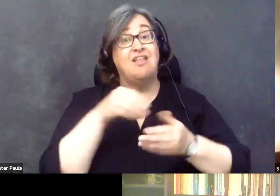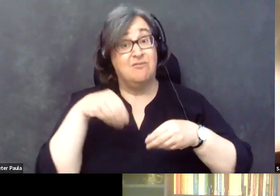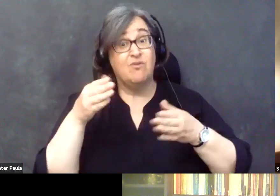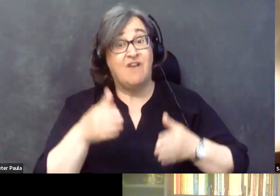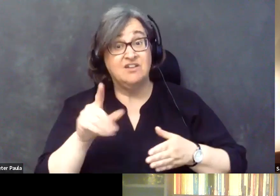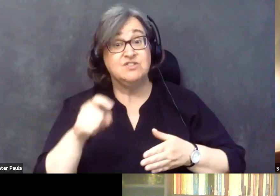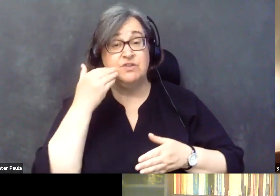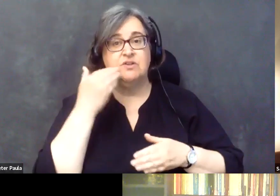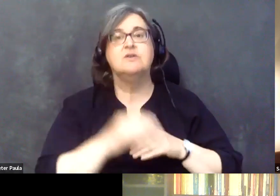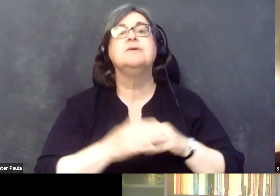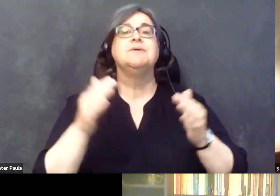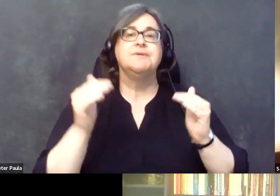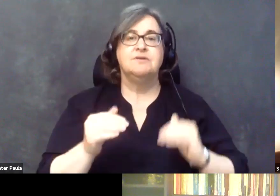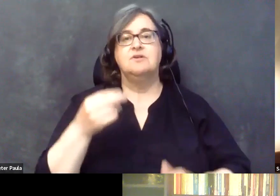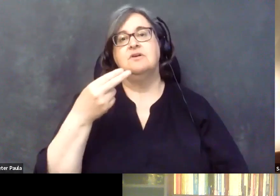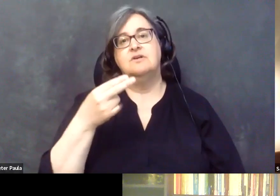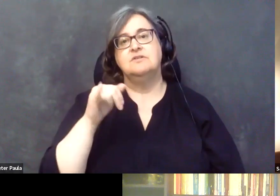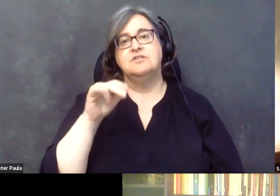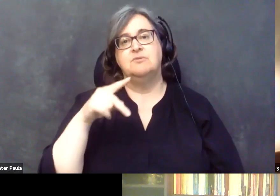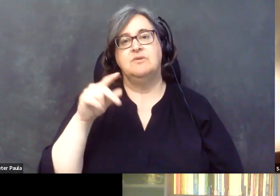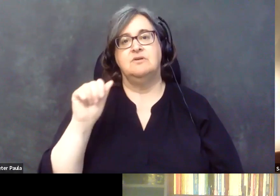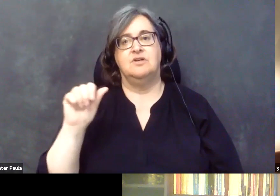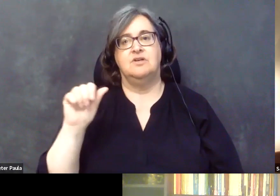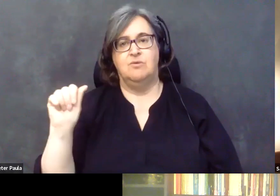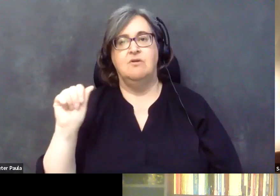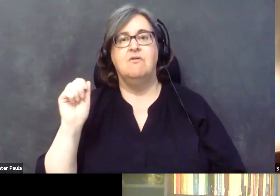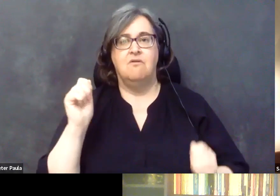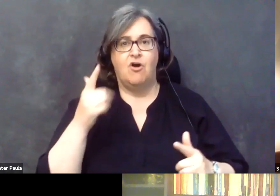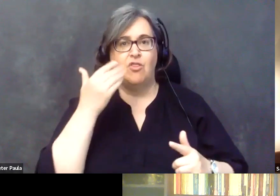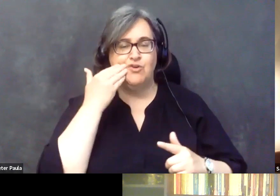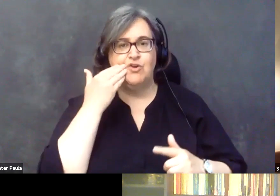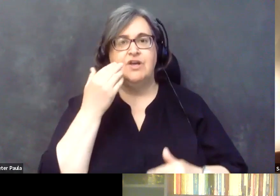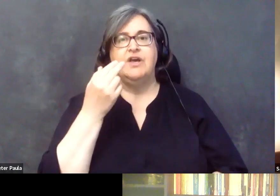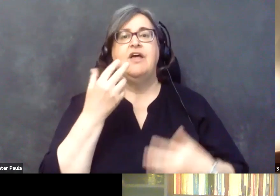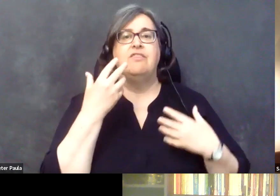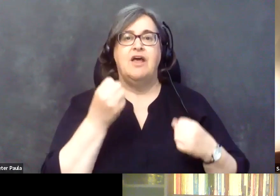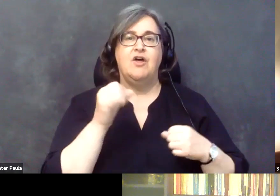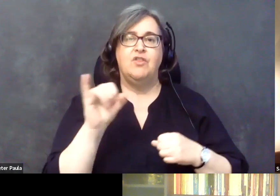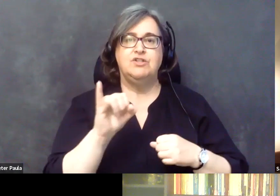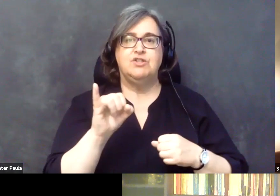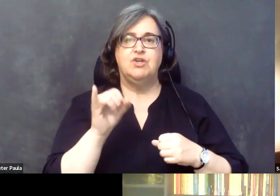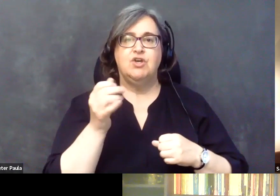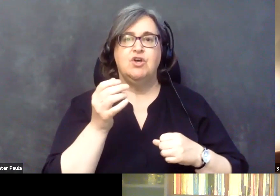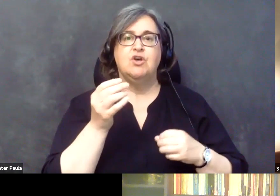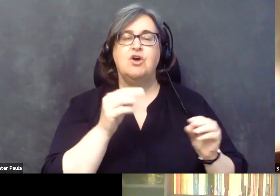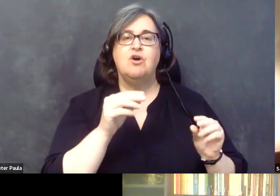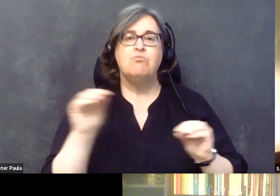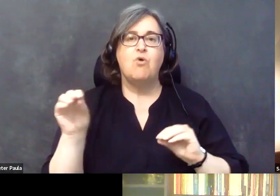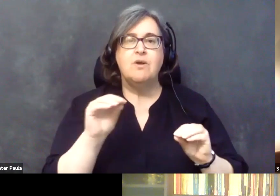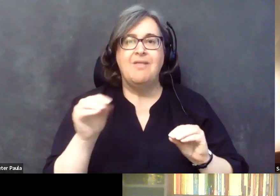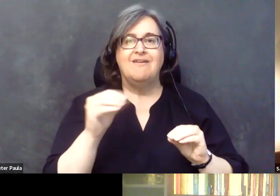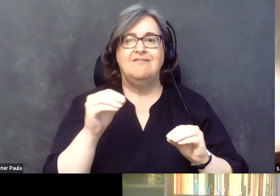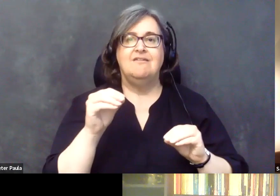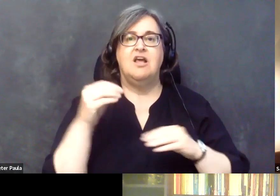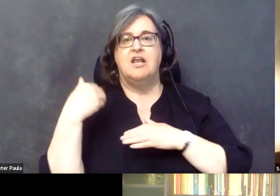Then the HIPAA thing, which we all know now, the Health Insurance Portability and Accountability Act of,